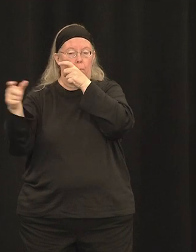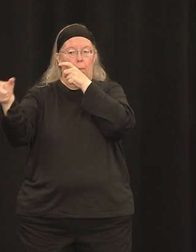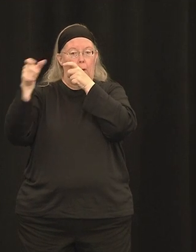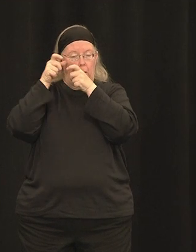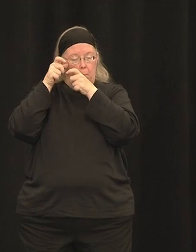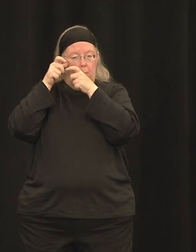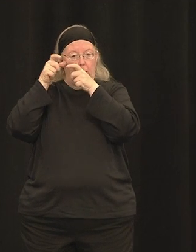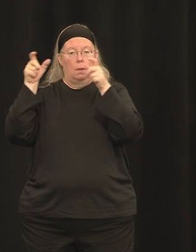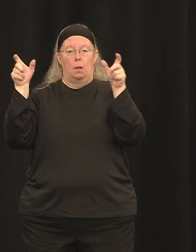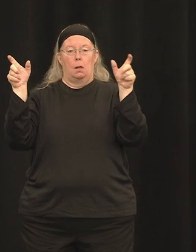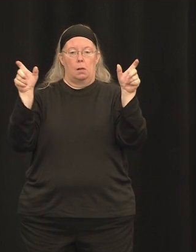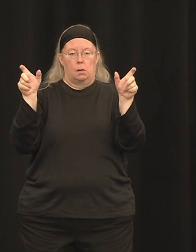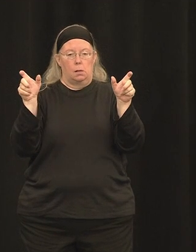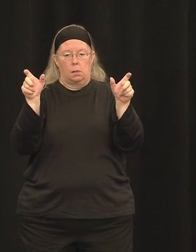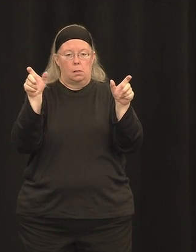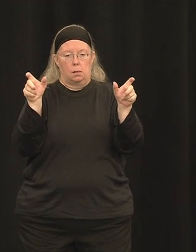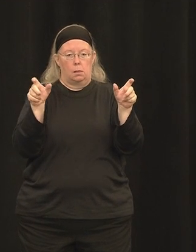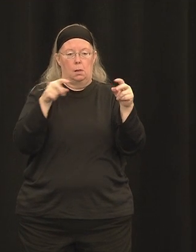sequences.